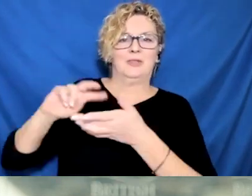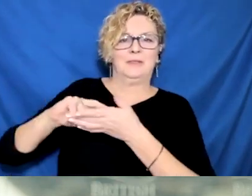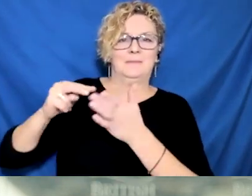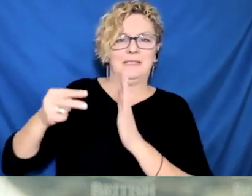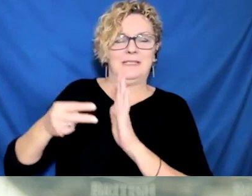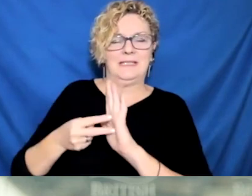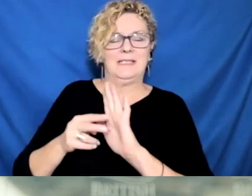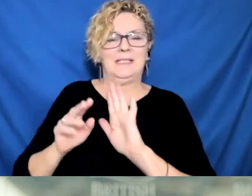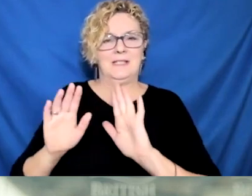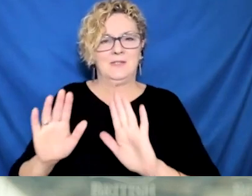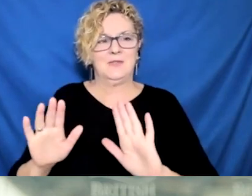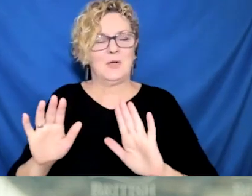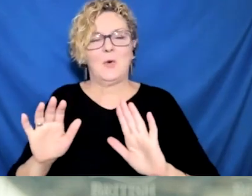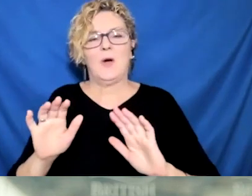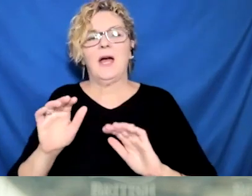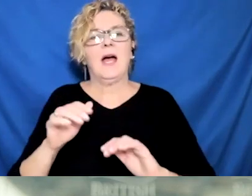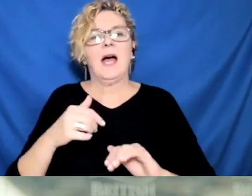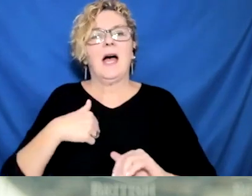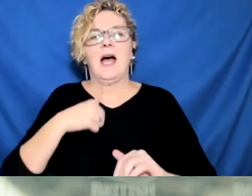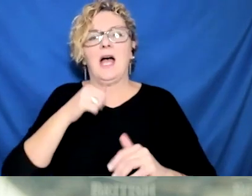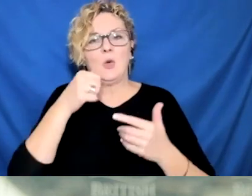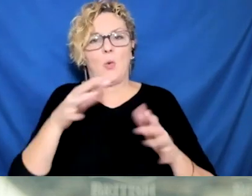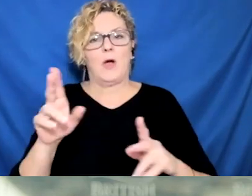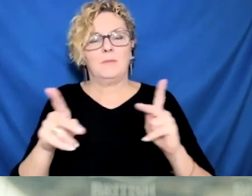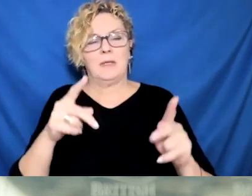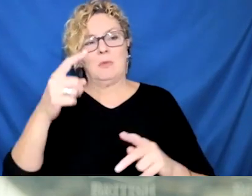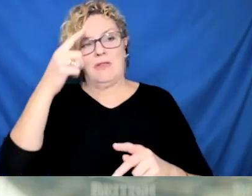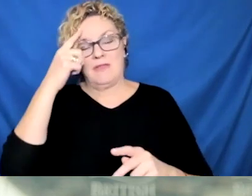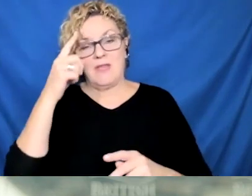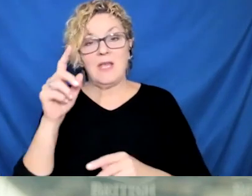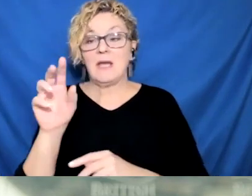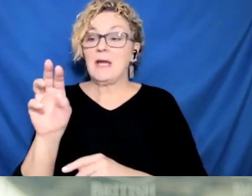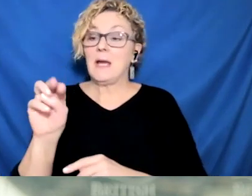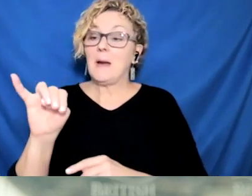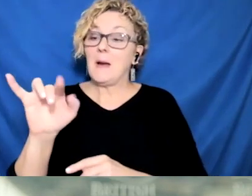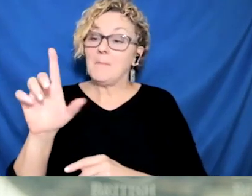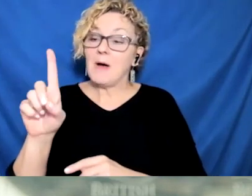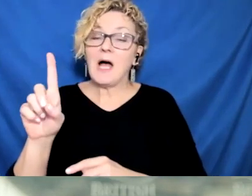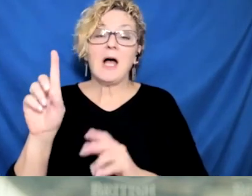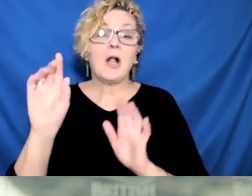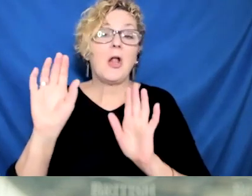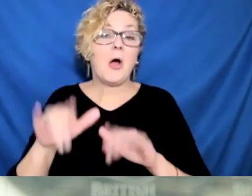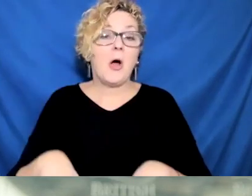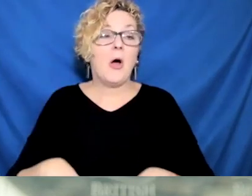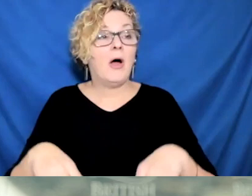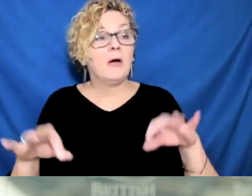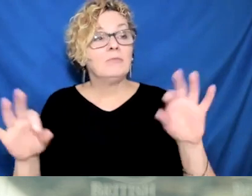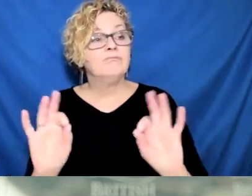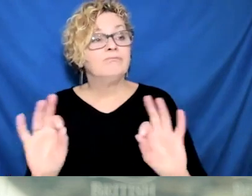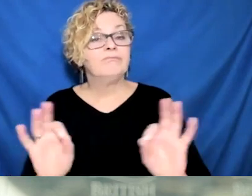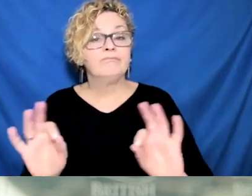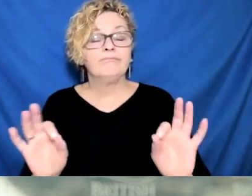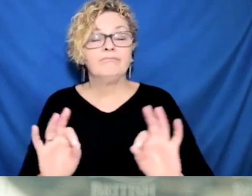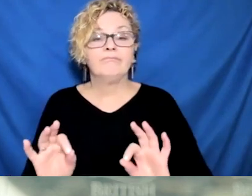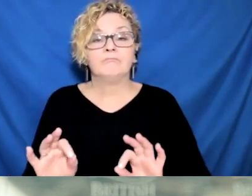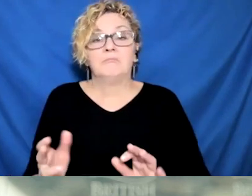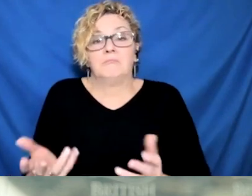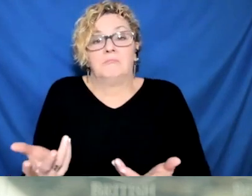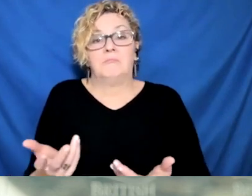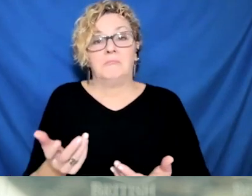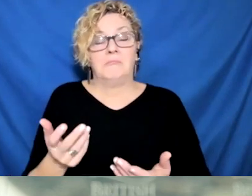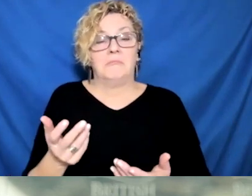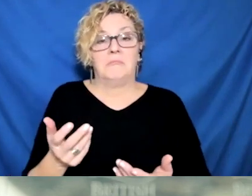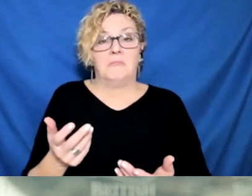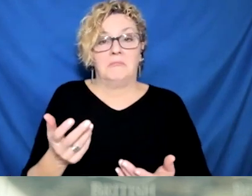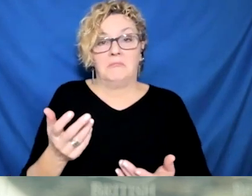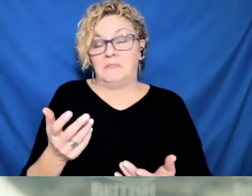problems for lots of people. And that's why, since the Omicron variant of concern came on the scene, there were public health orders on